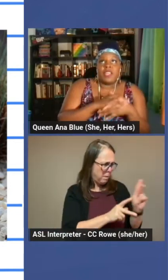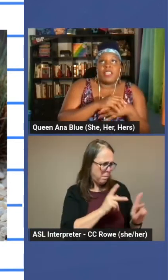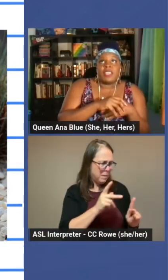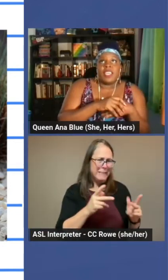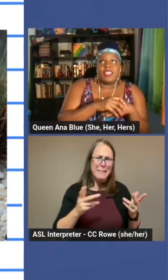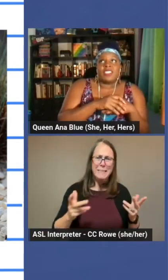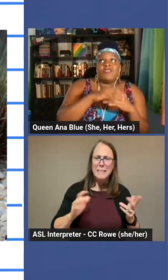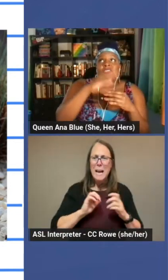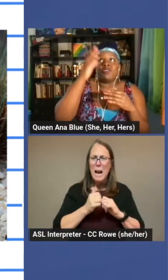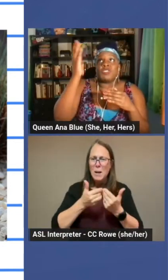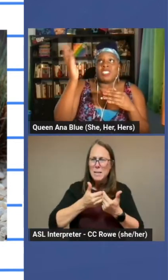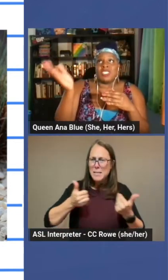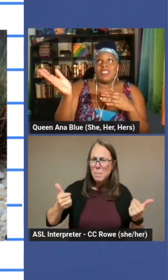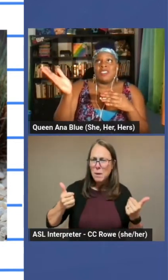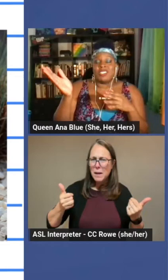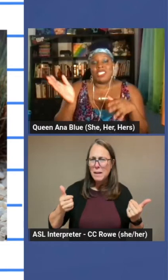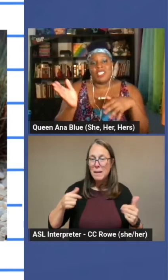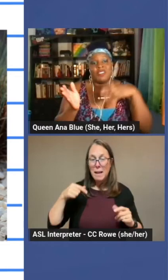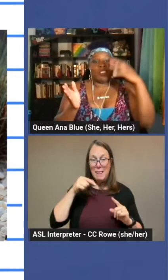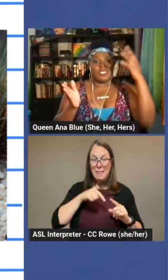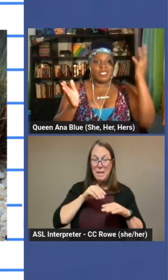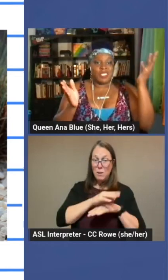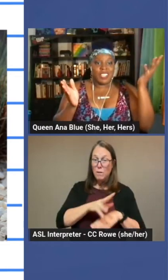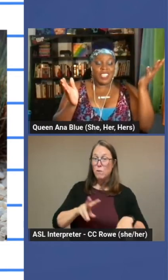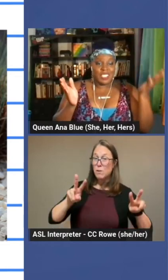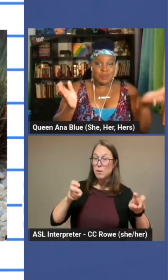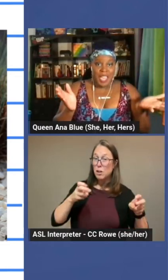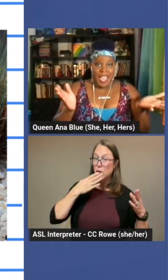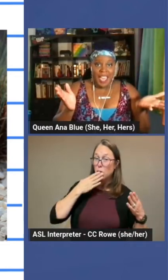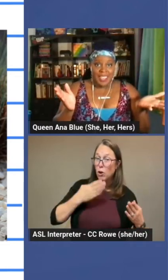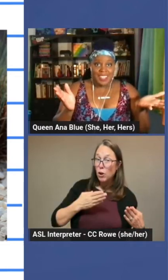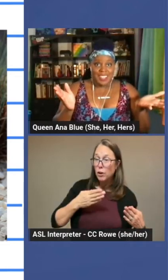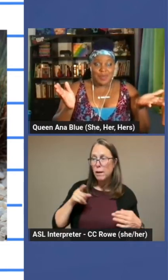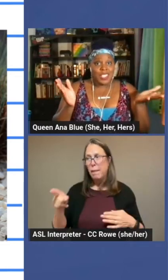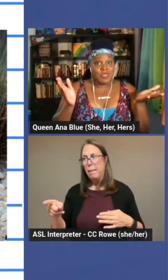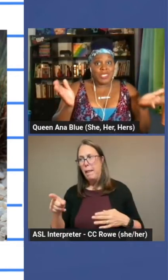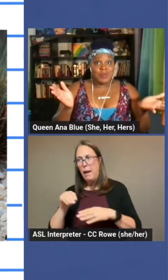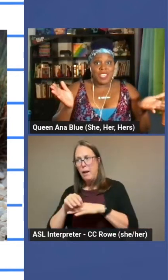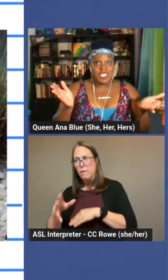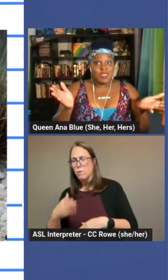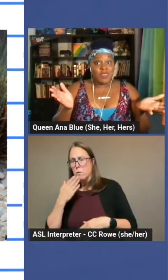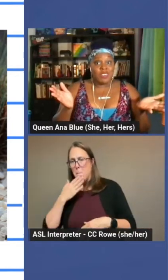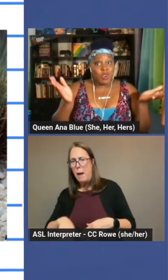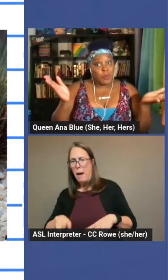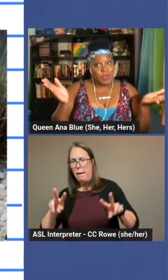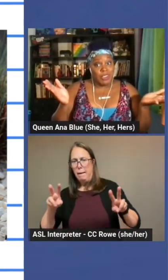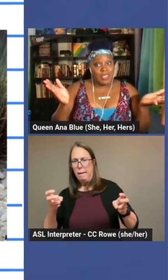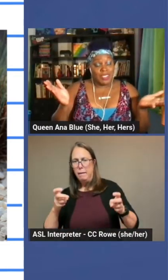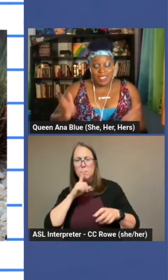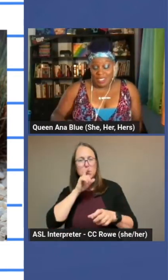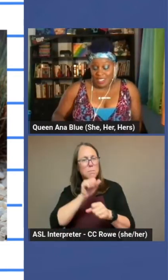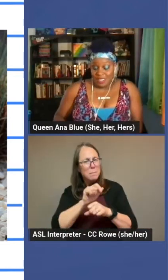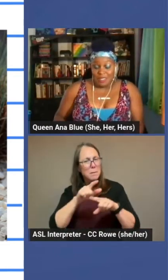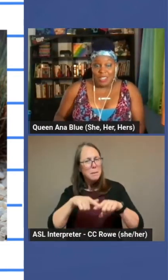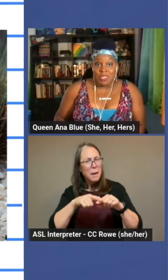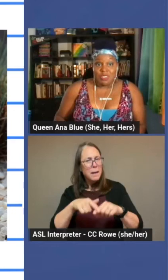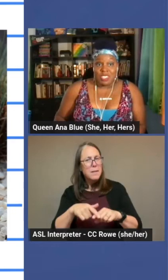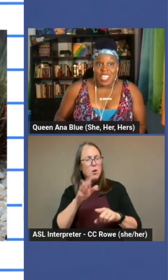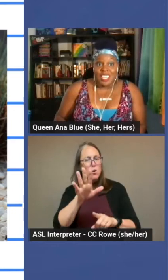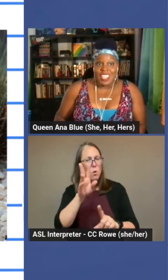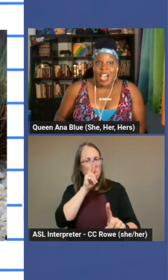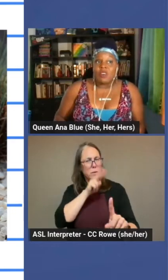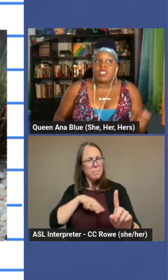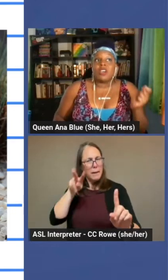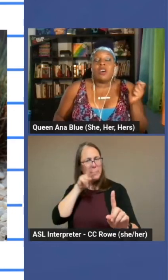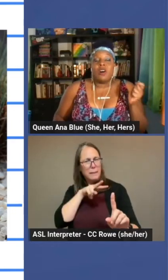separate like, hey, this influencer is good versus influencer is bad, because it really depends on what group you're in and what